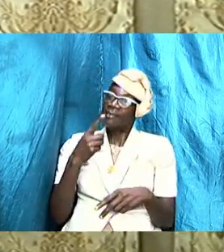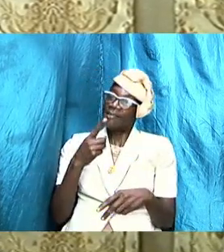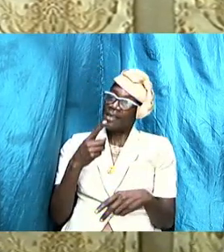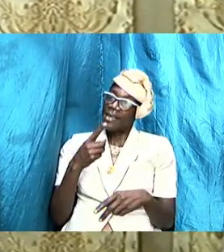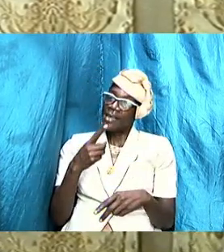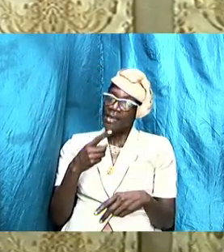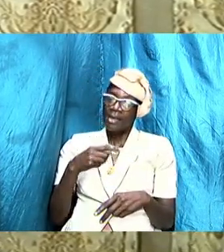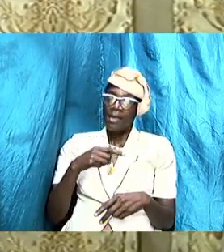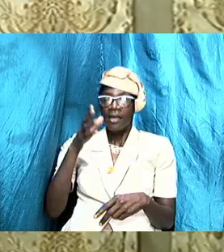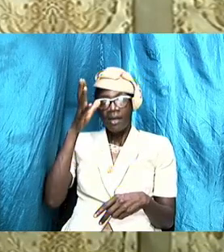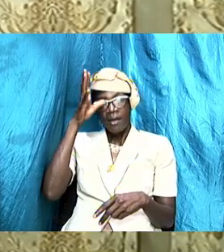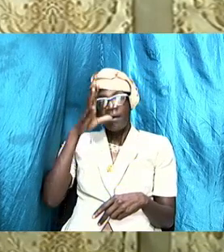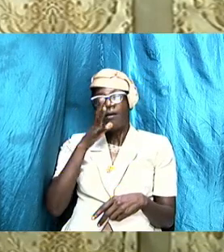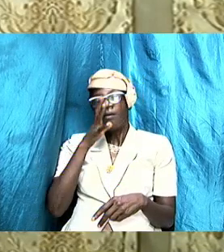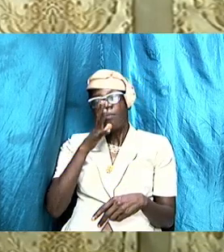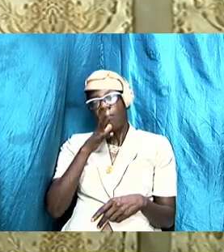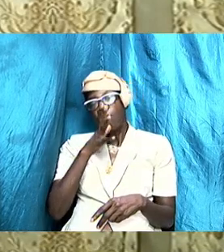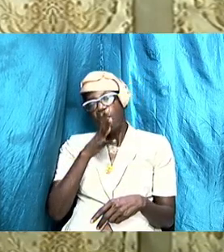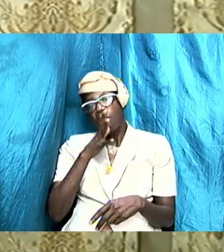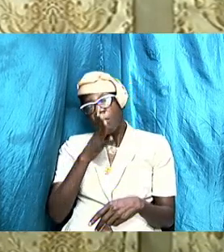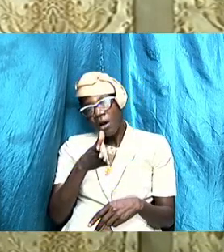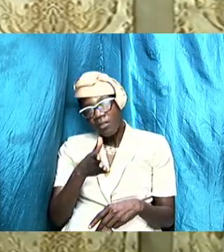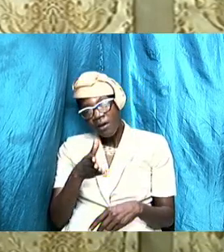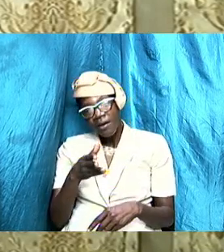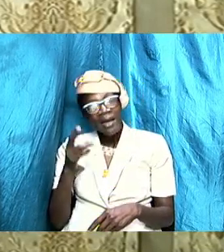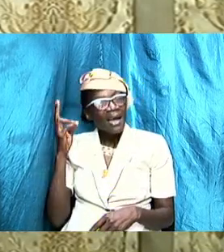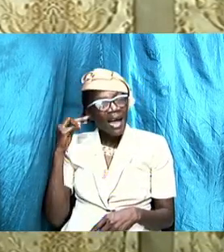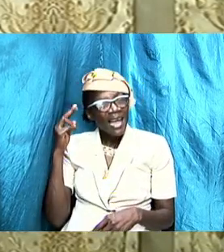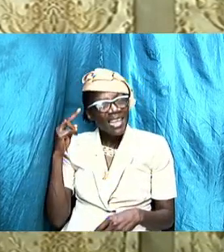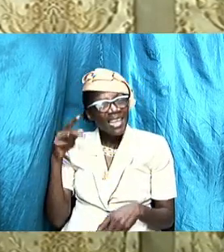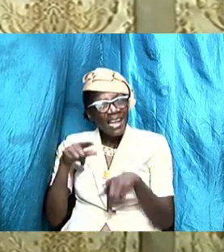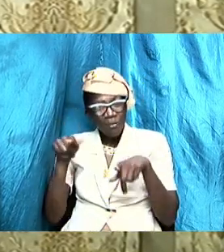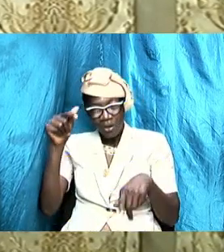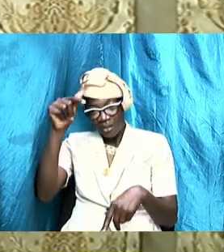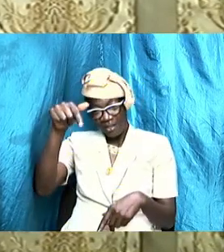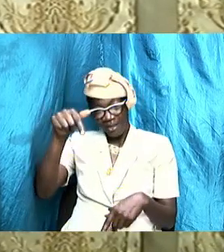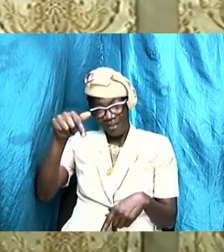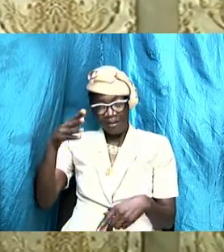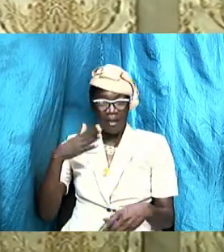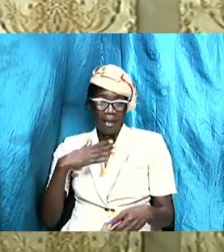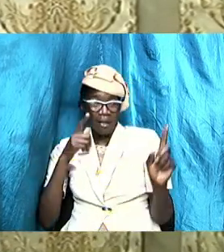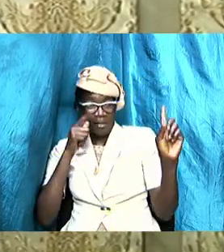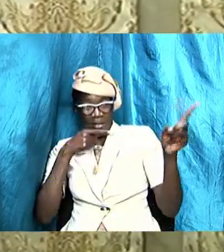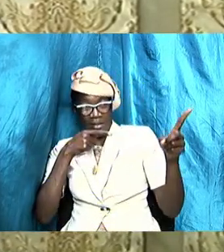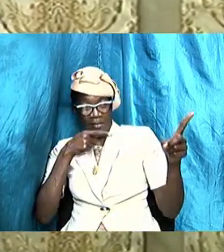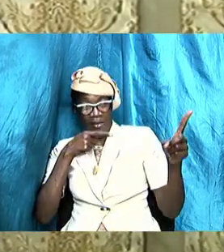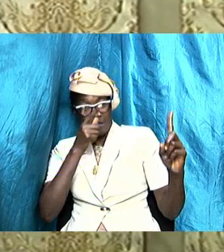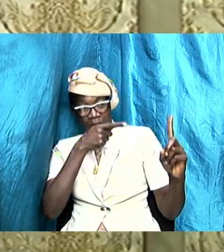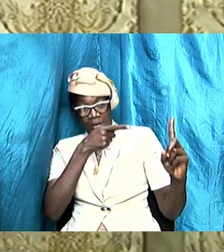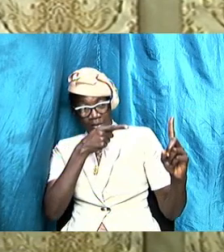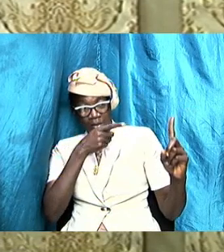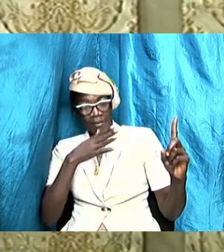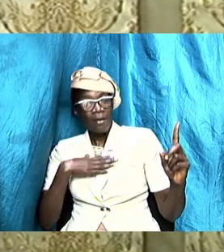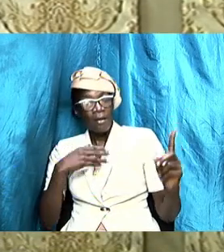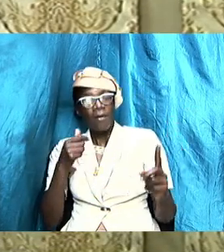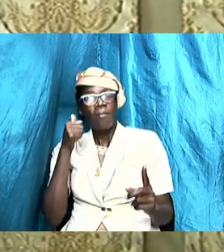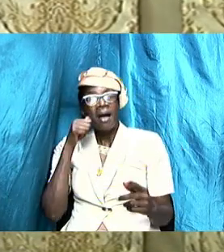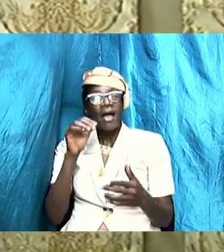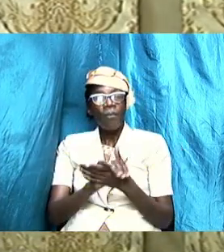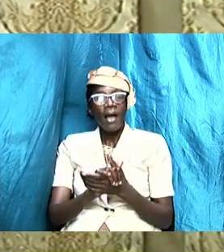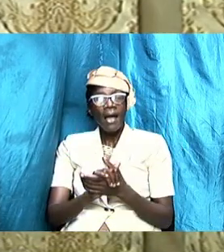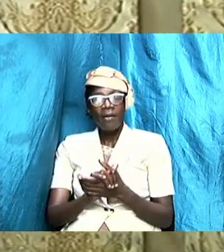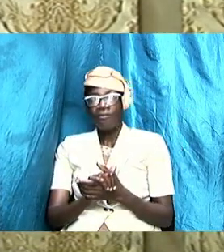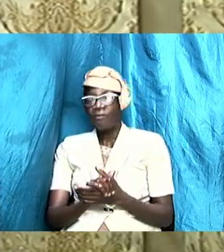hear what you say but this is my wife and I love honey and if you can't